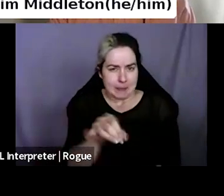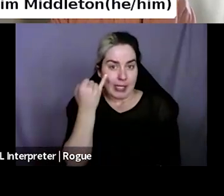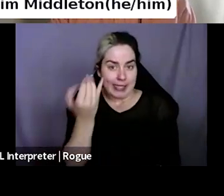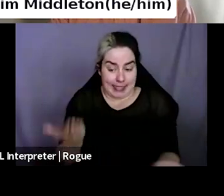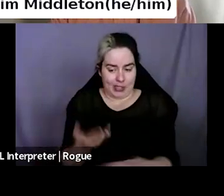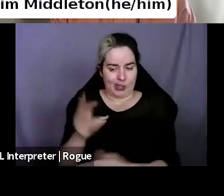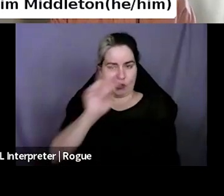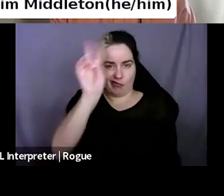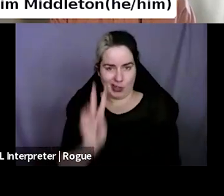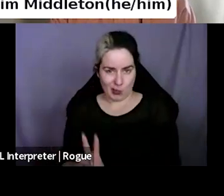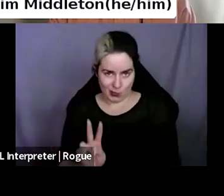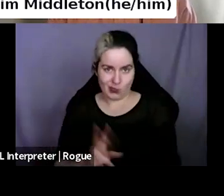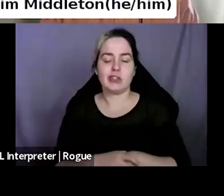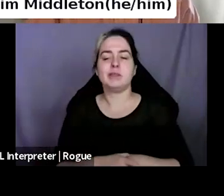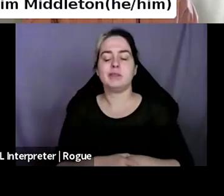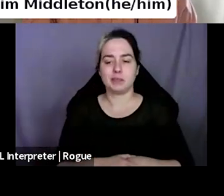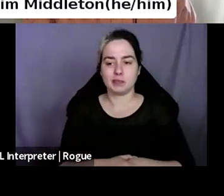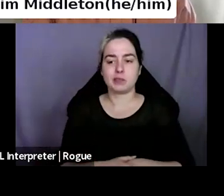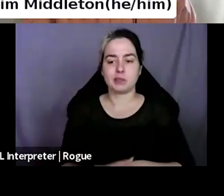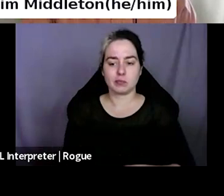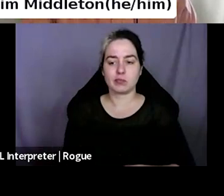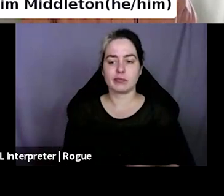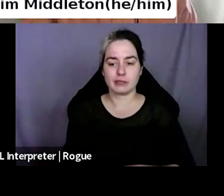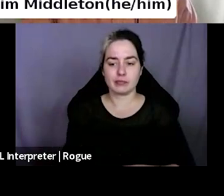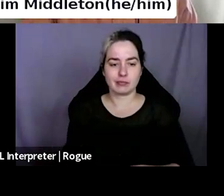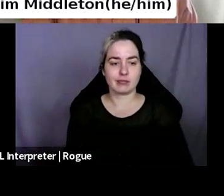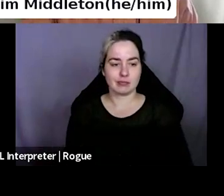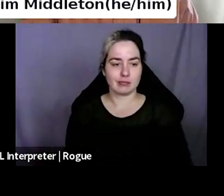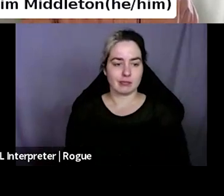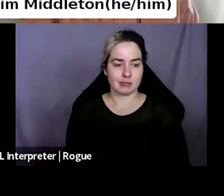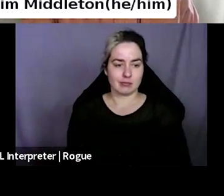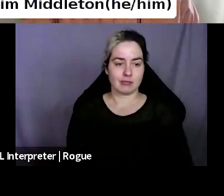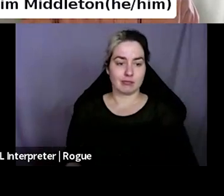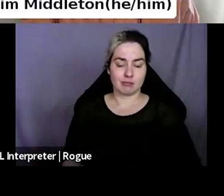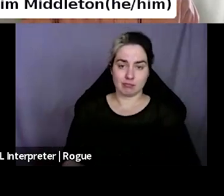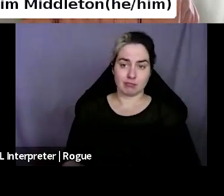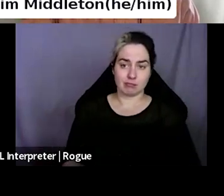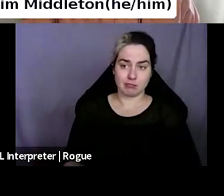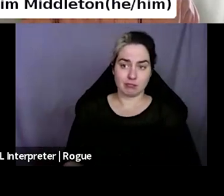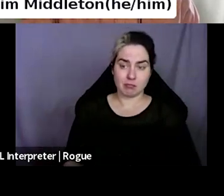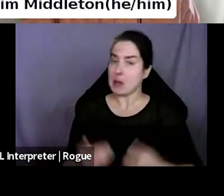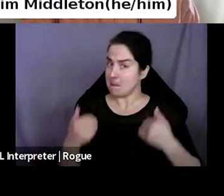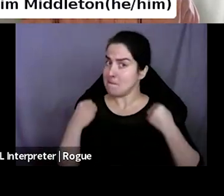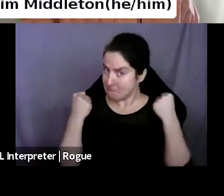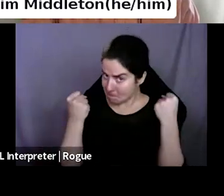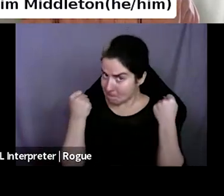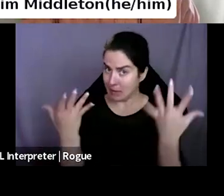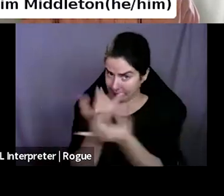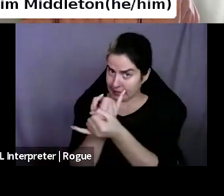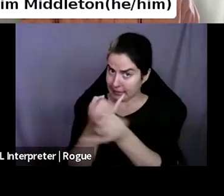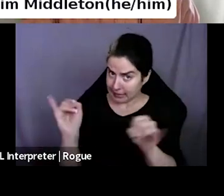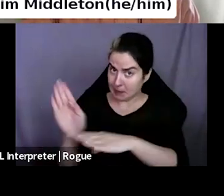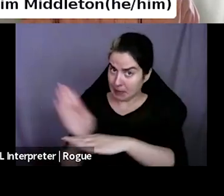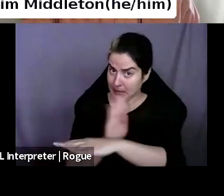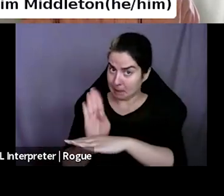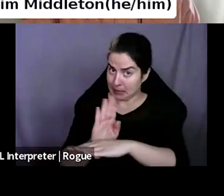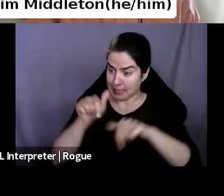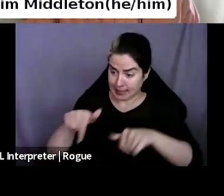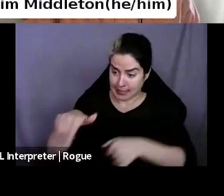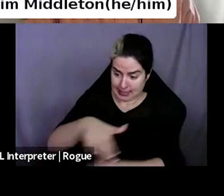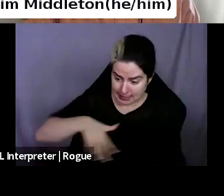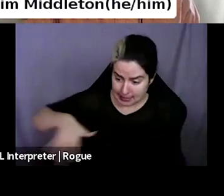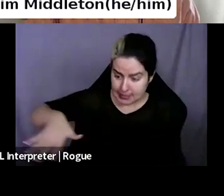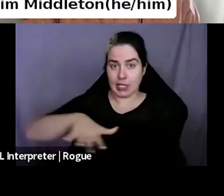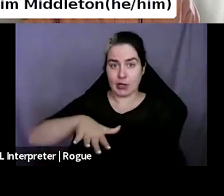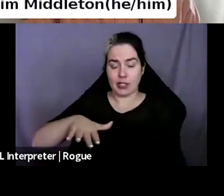where, um, there's, there are tons of independent businesses on our strip commercial